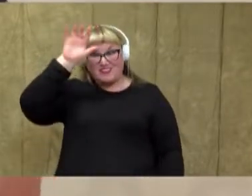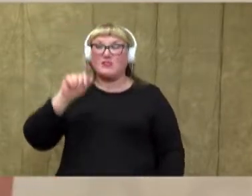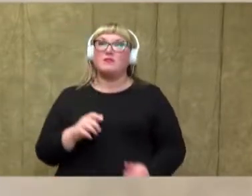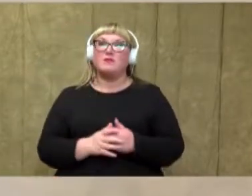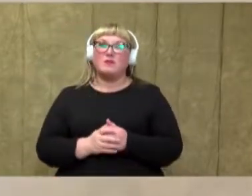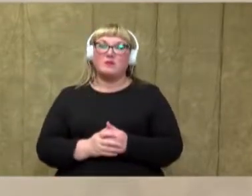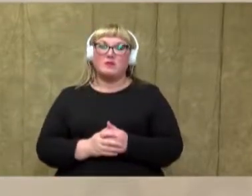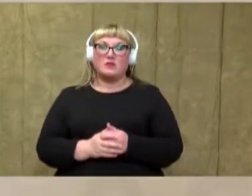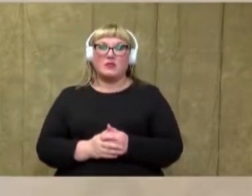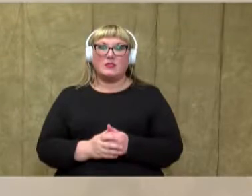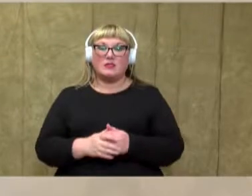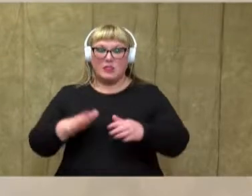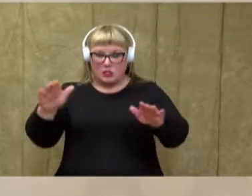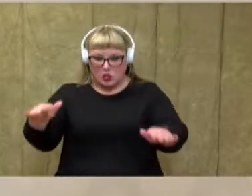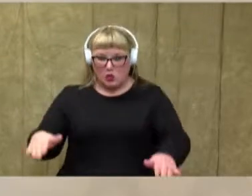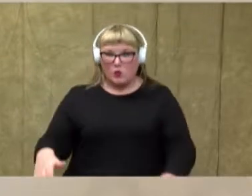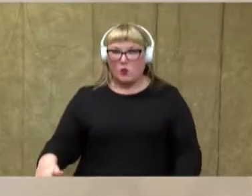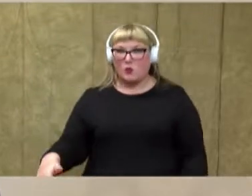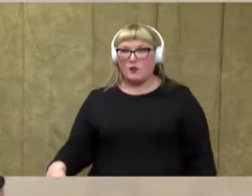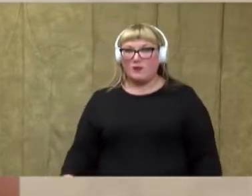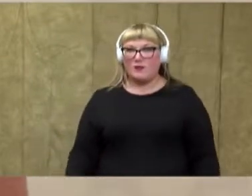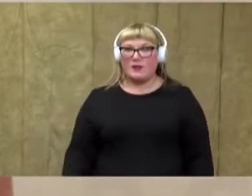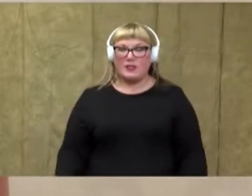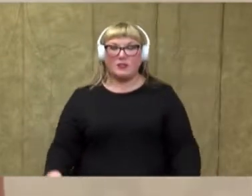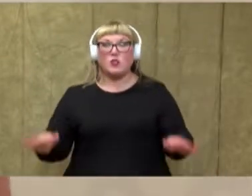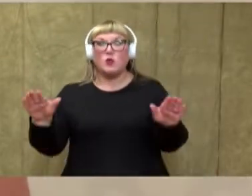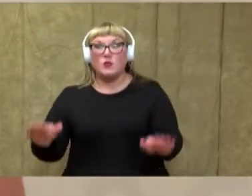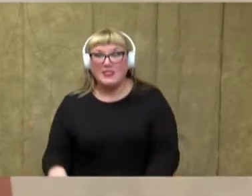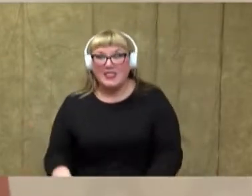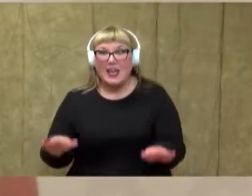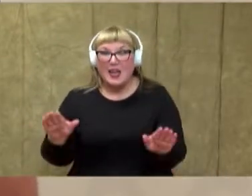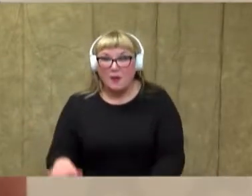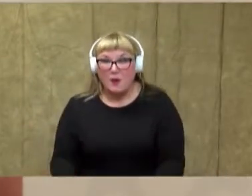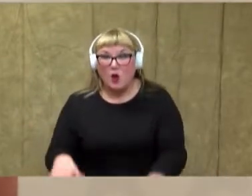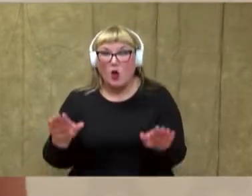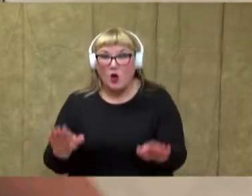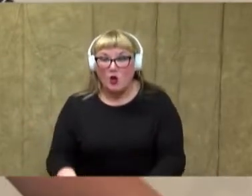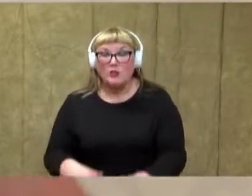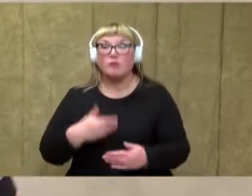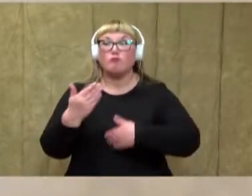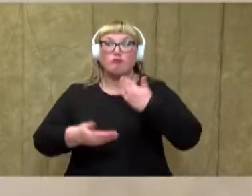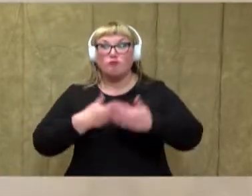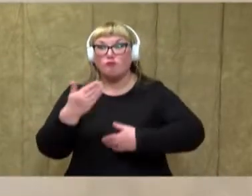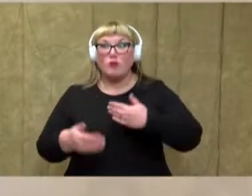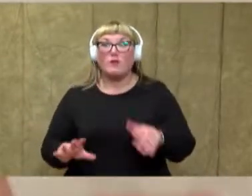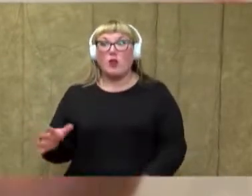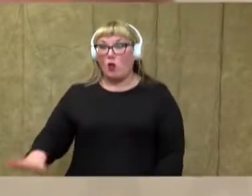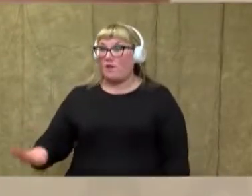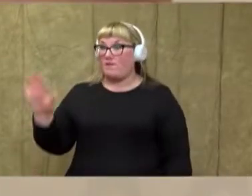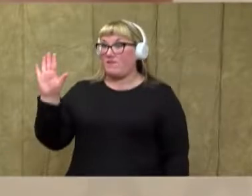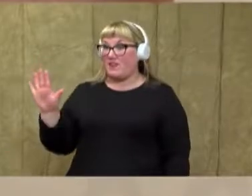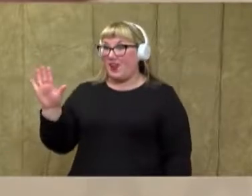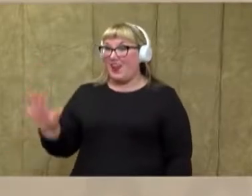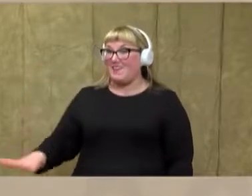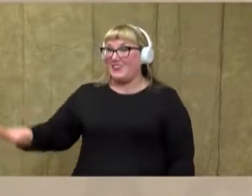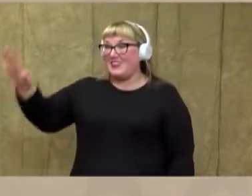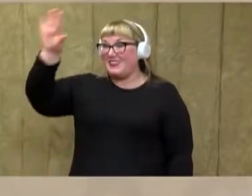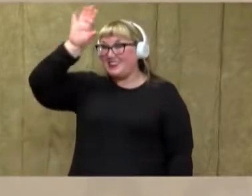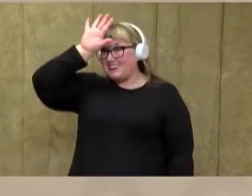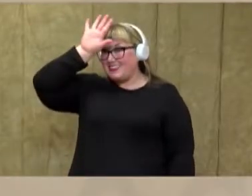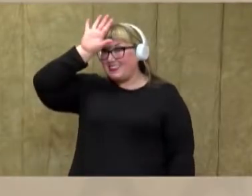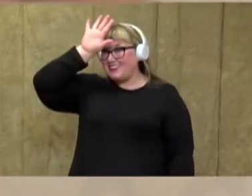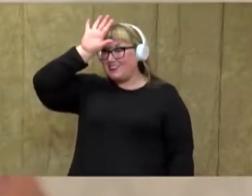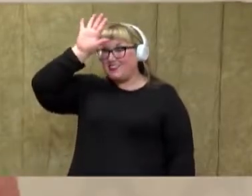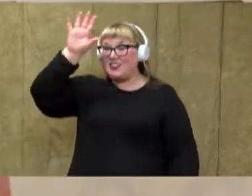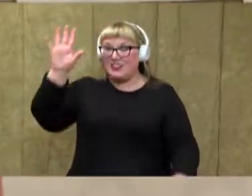Let's tap our knees as we count from five to 20. So pick up five put it in your head.